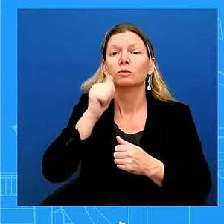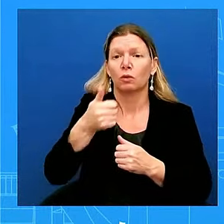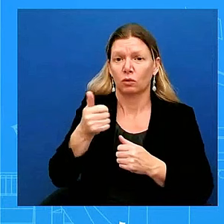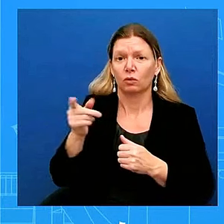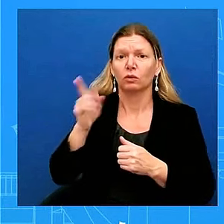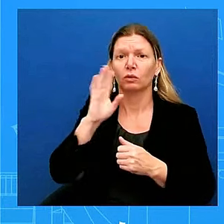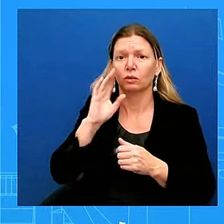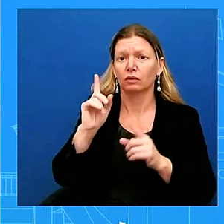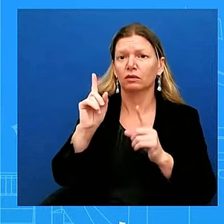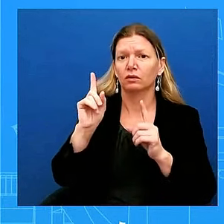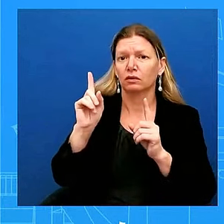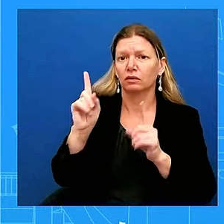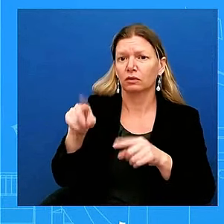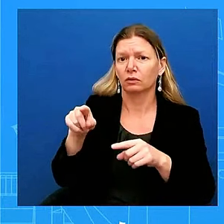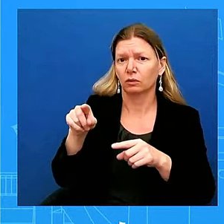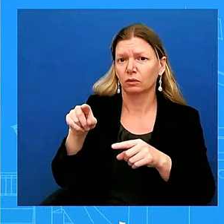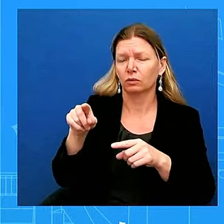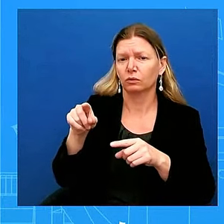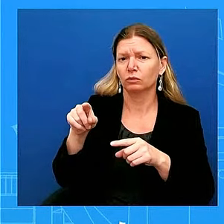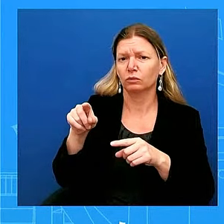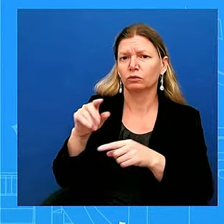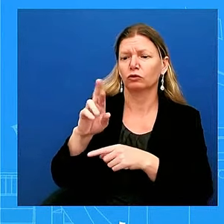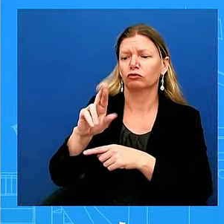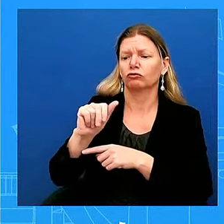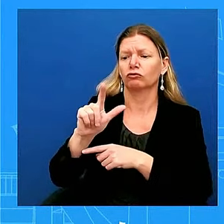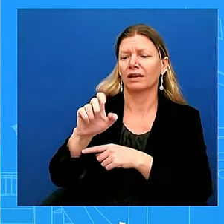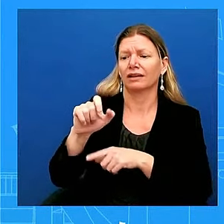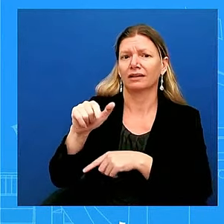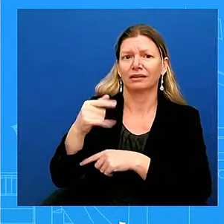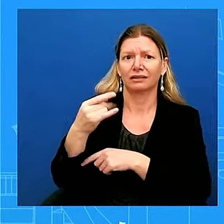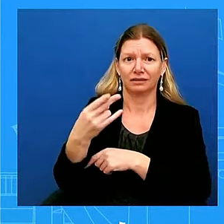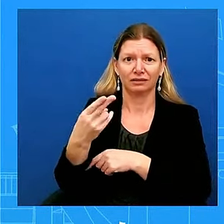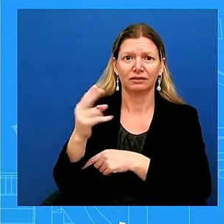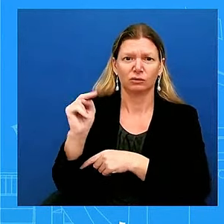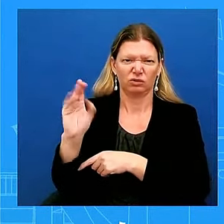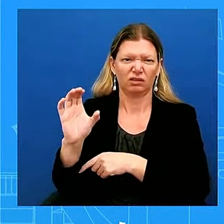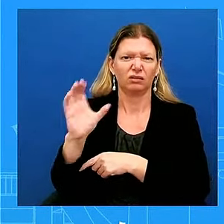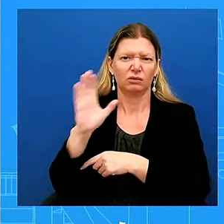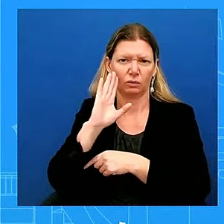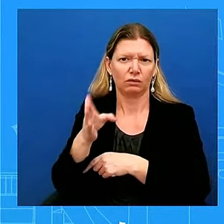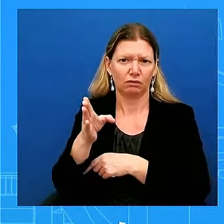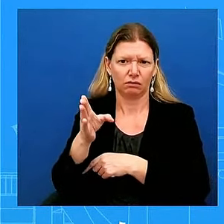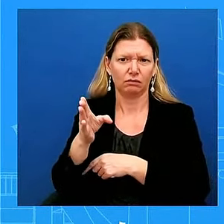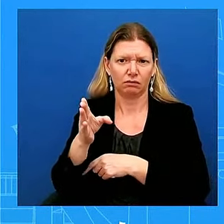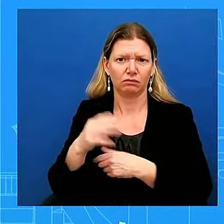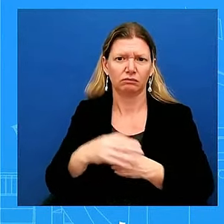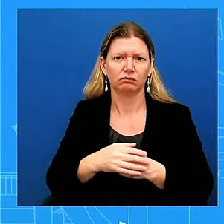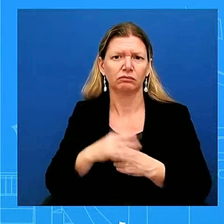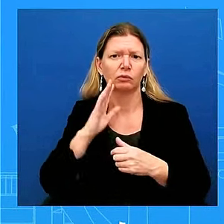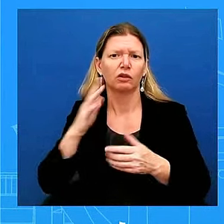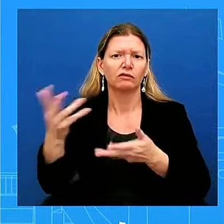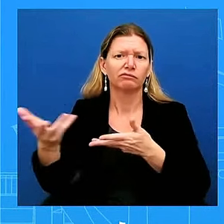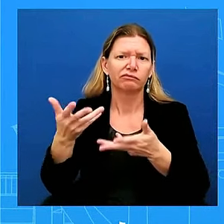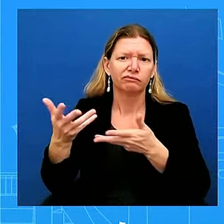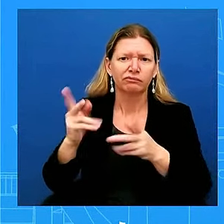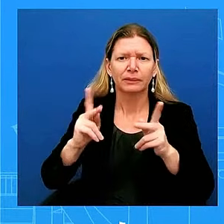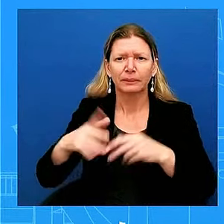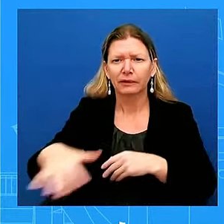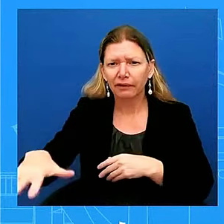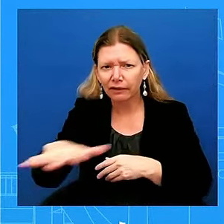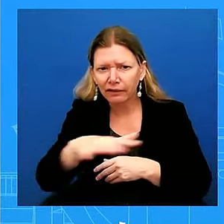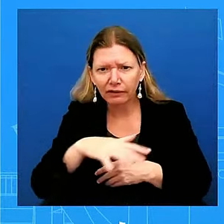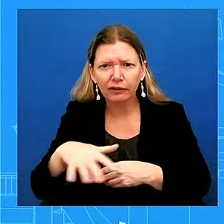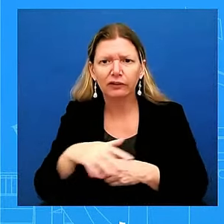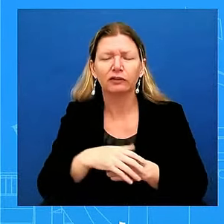the frontline workers who have been really heroic in the past several days and what they've been able to do.